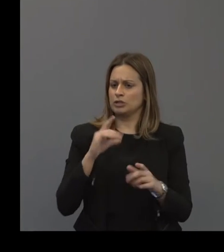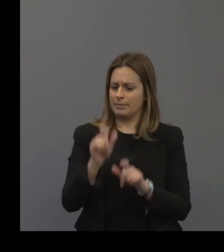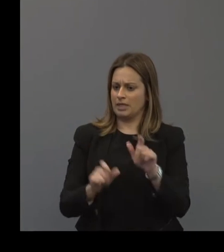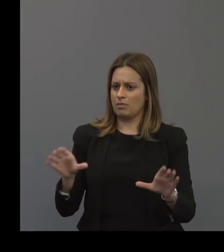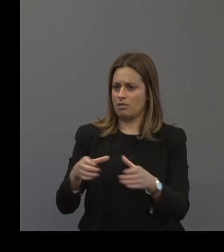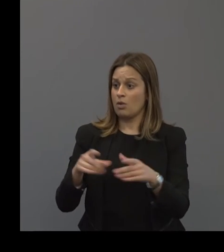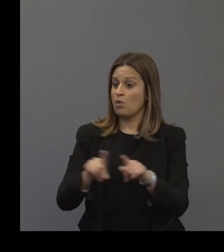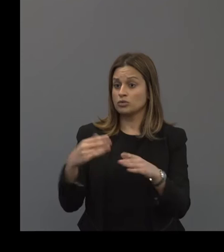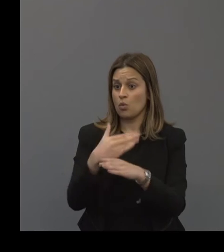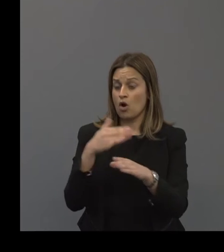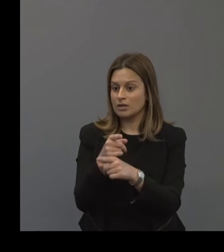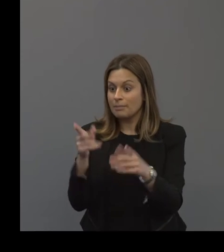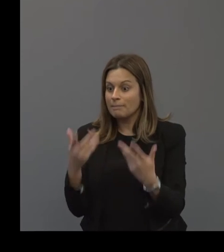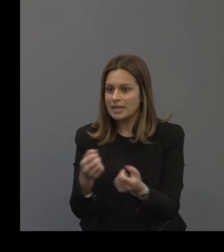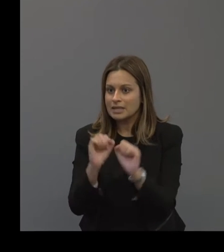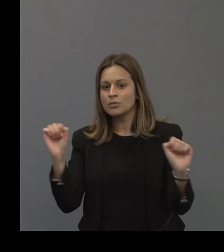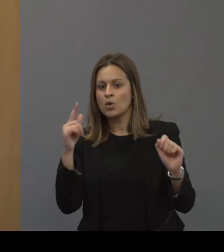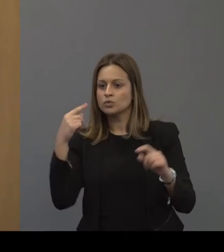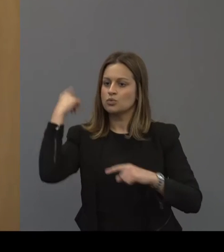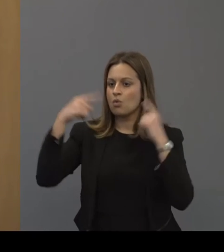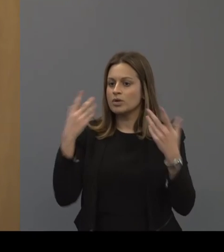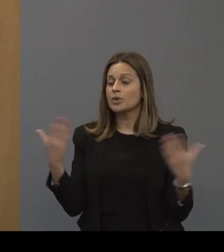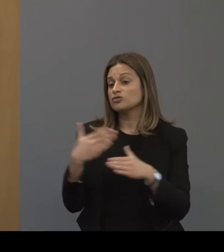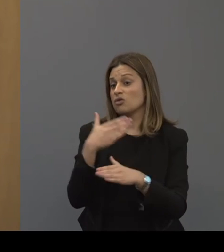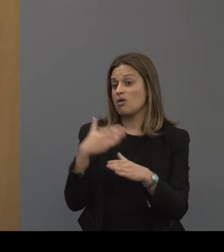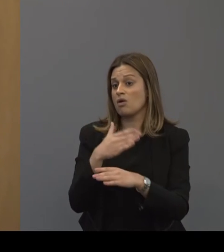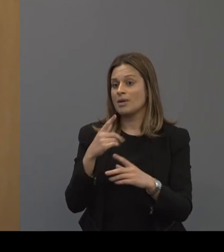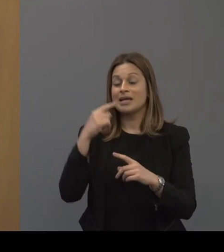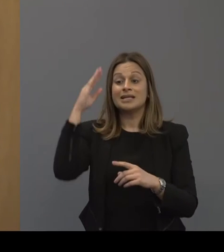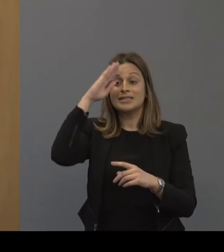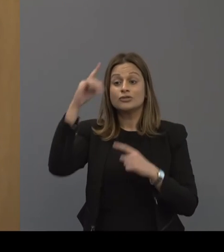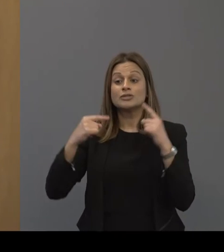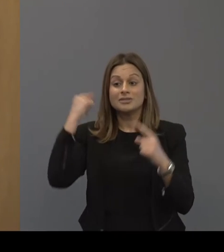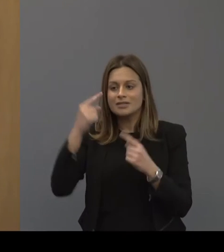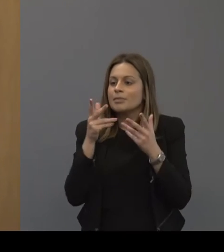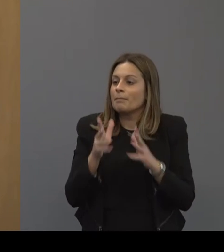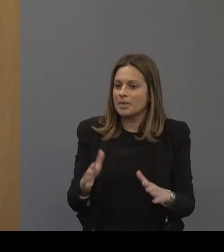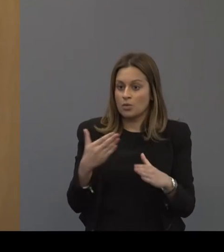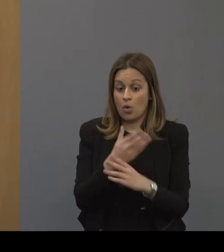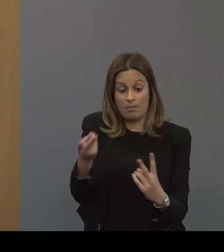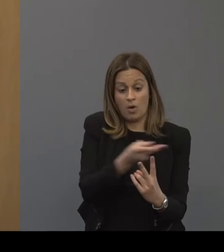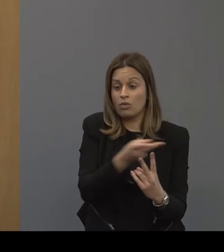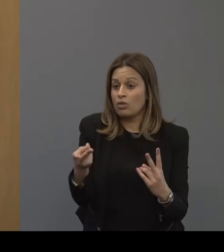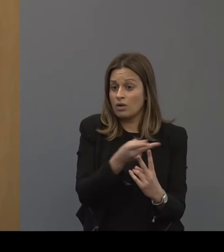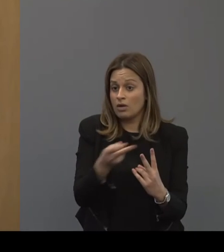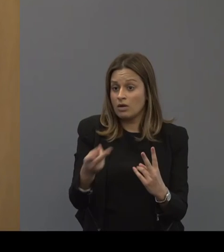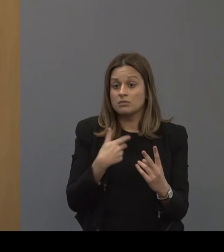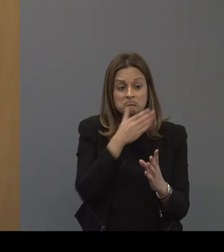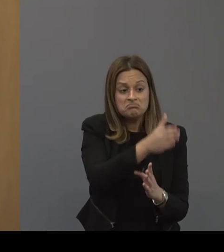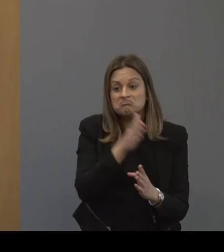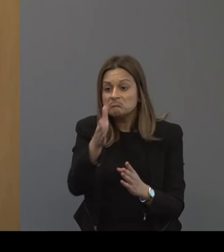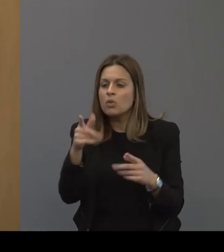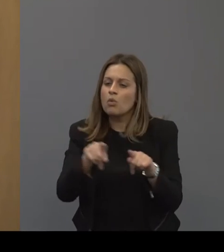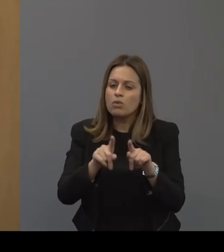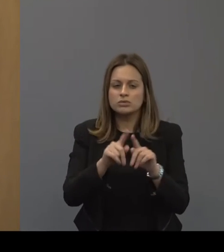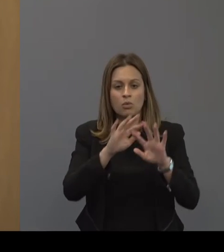and workers that are noise exposed on the job and Dangerous Decibles is working in both of those populations right now in